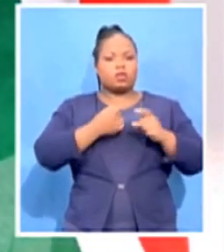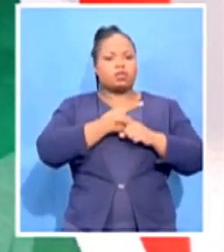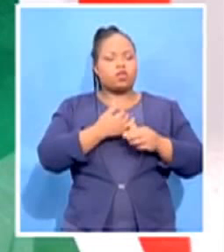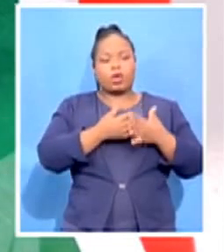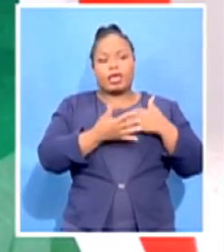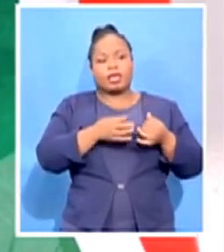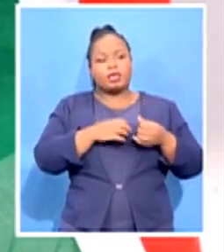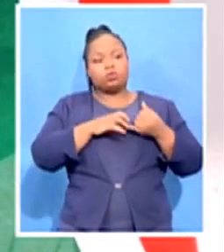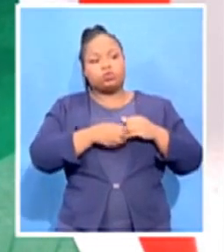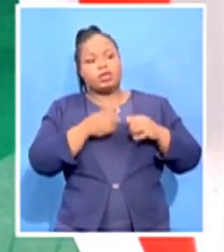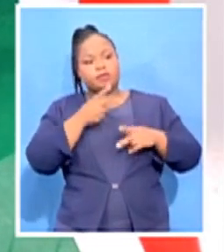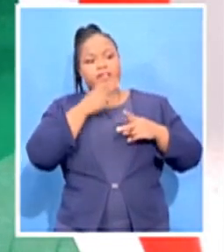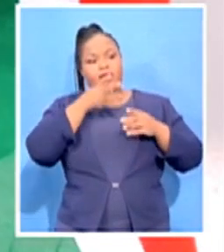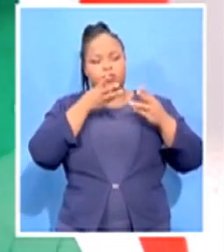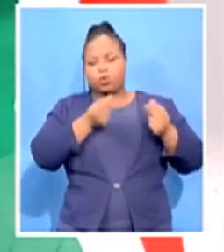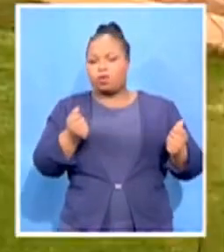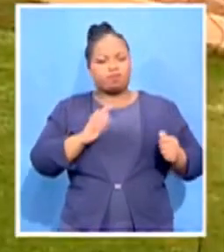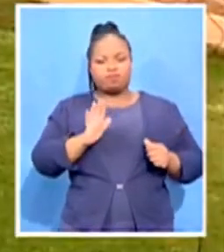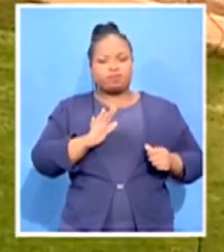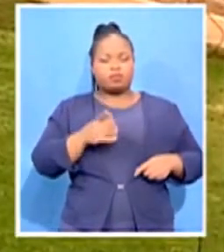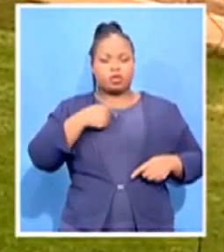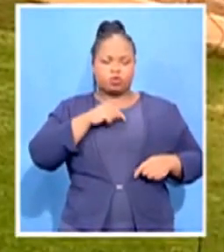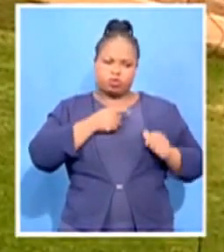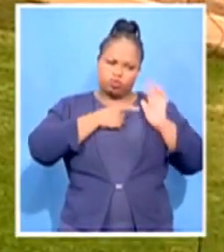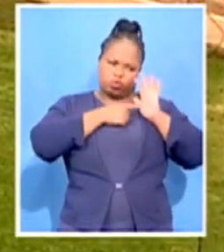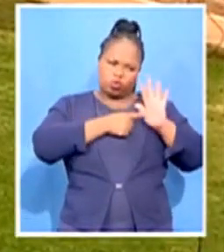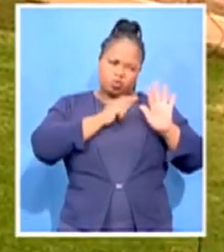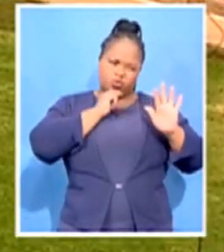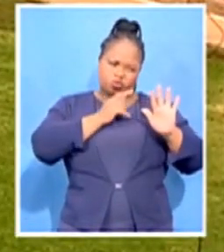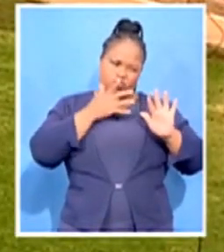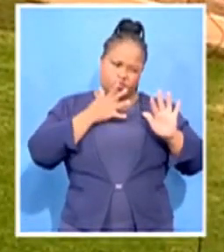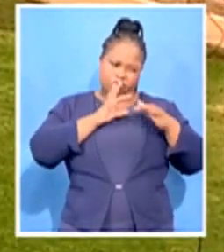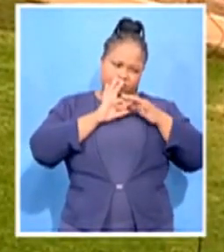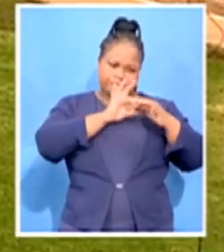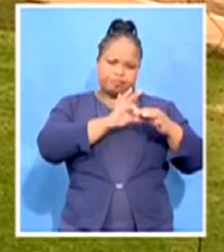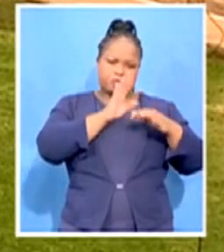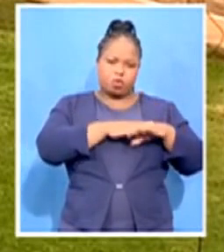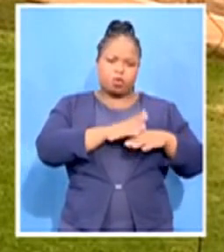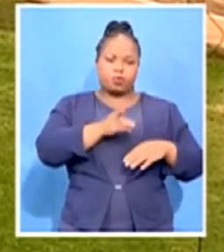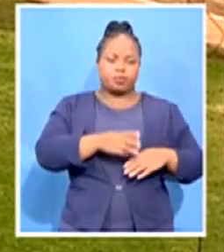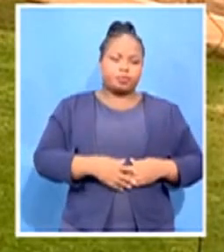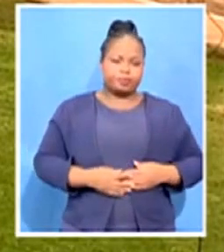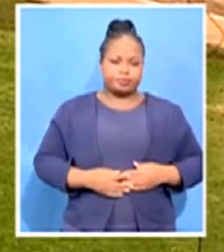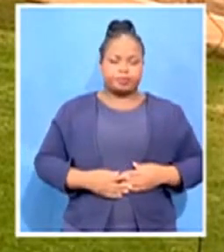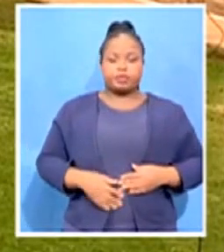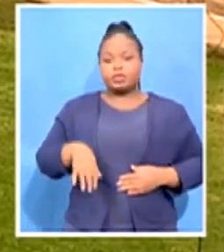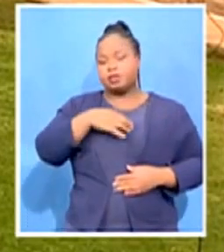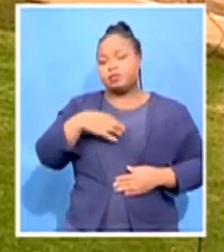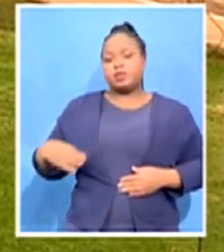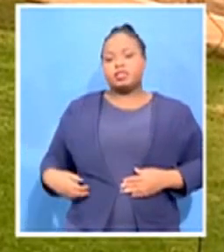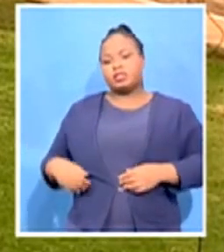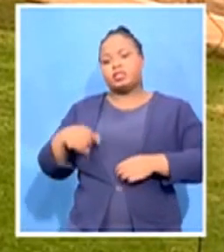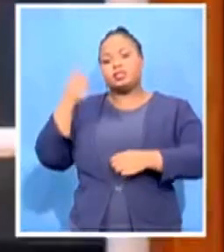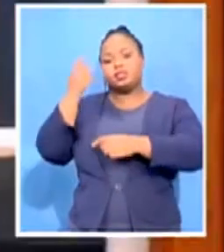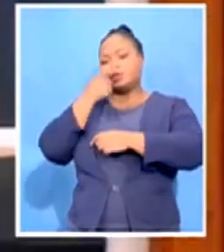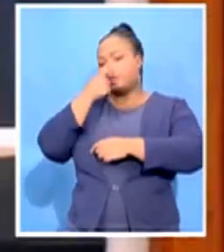expression in terms of relations that's already there. President Ramaphosa called on Malawian president as the incoming chair